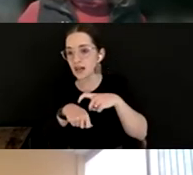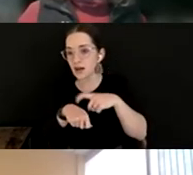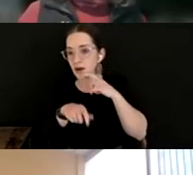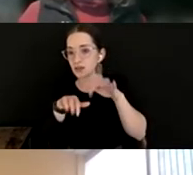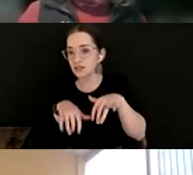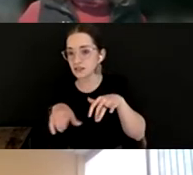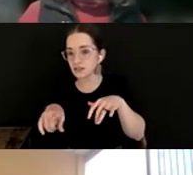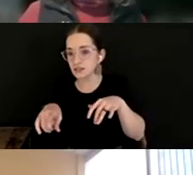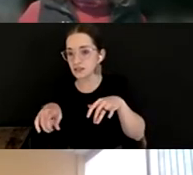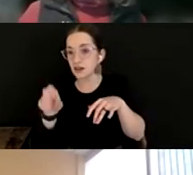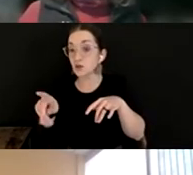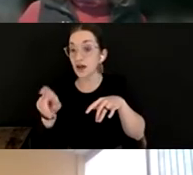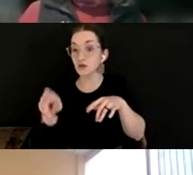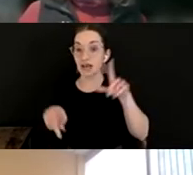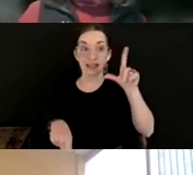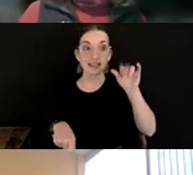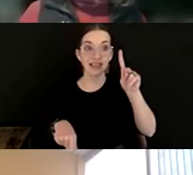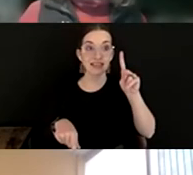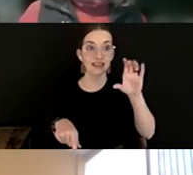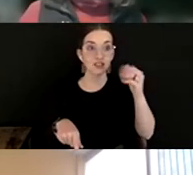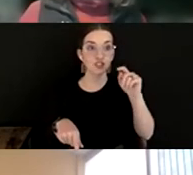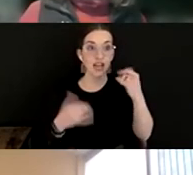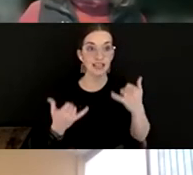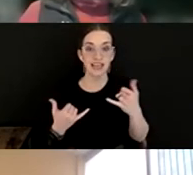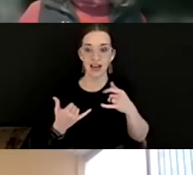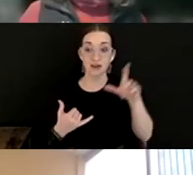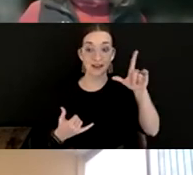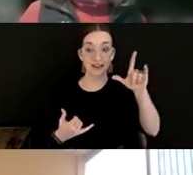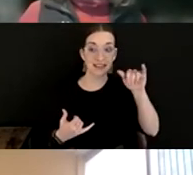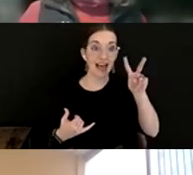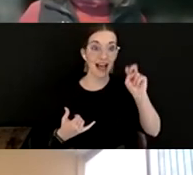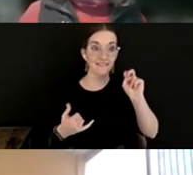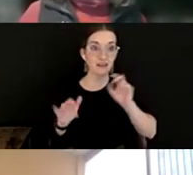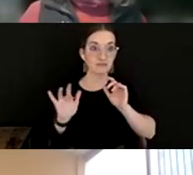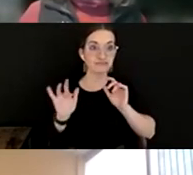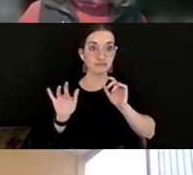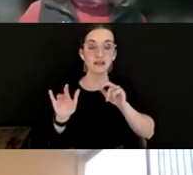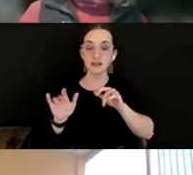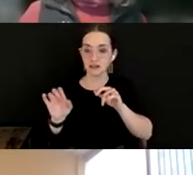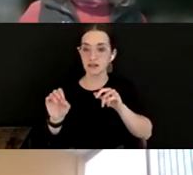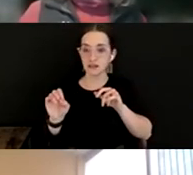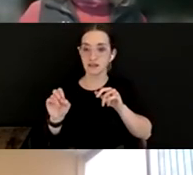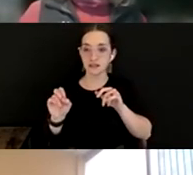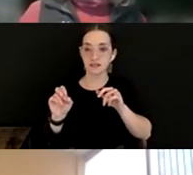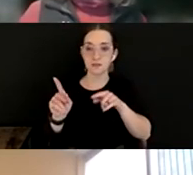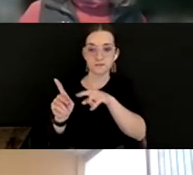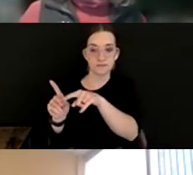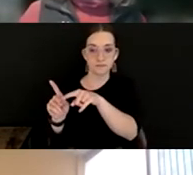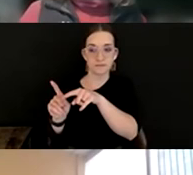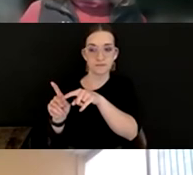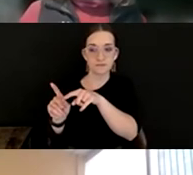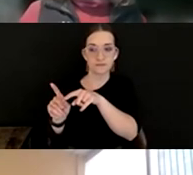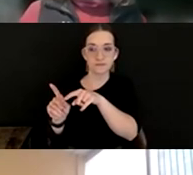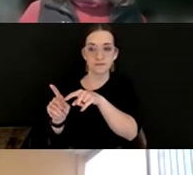Let's try it that way. Hopefully that is a live link now for everyone. And so if